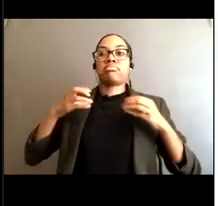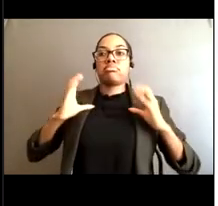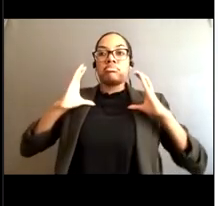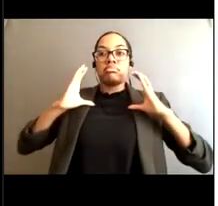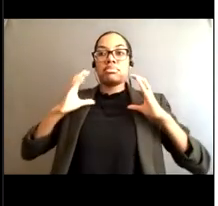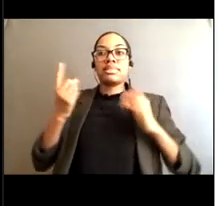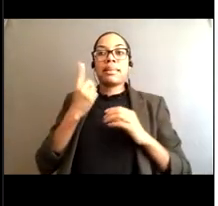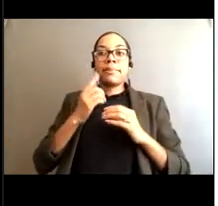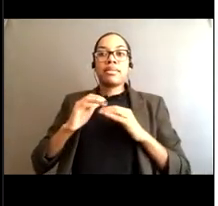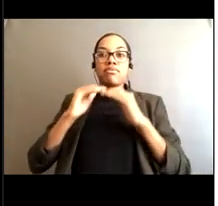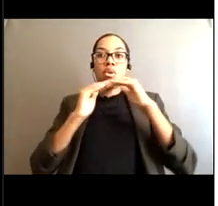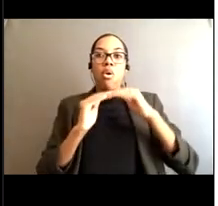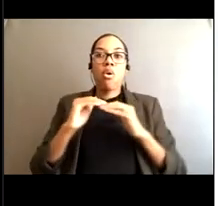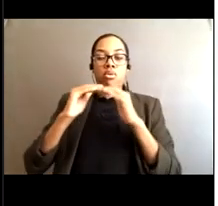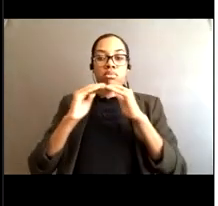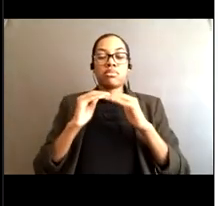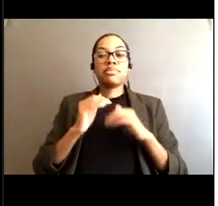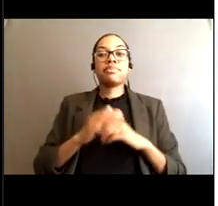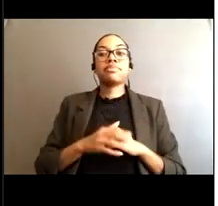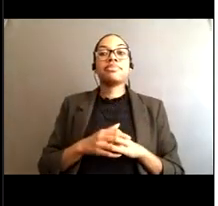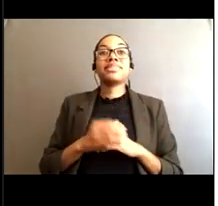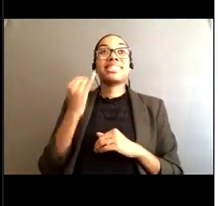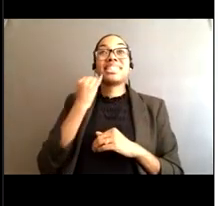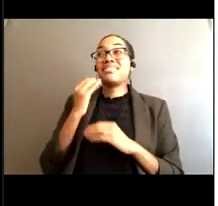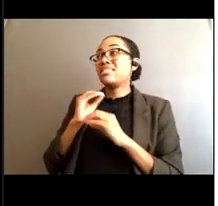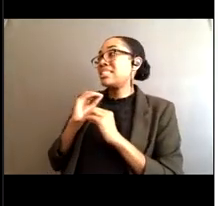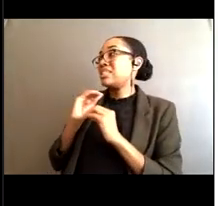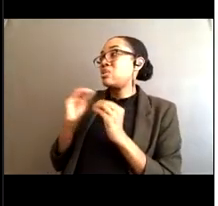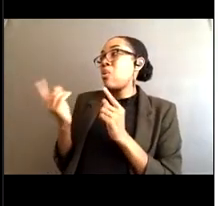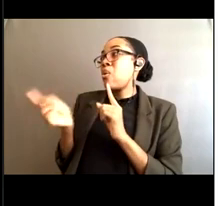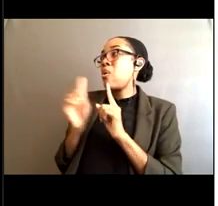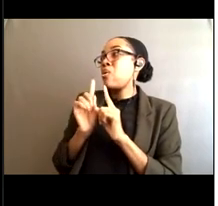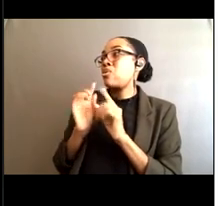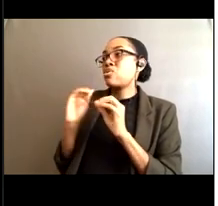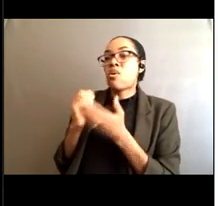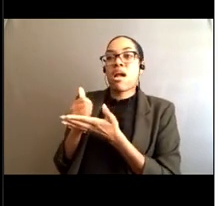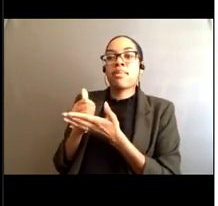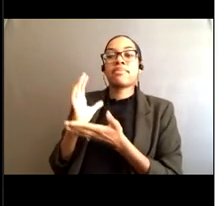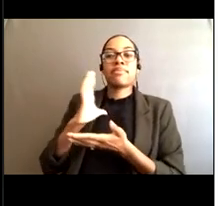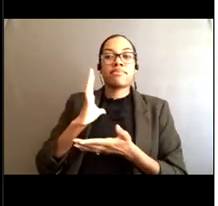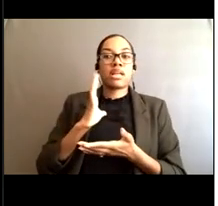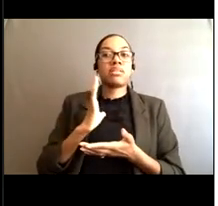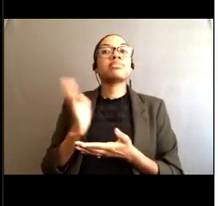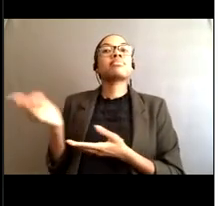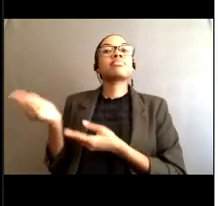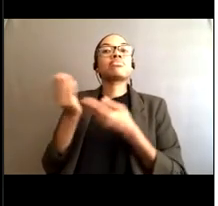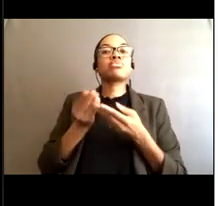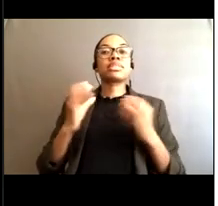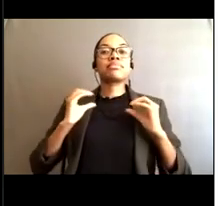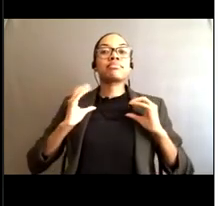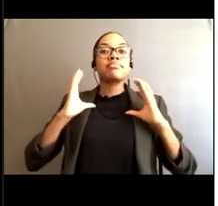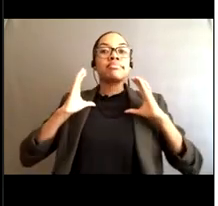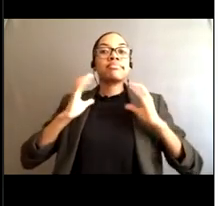yourself which we also don't recommend if you go swimming take a flotation device with you.